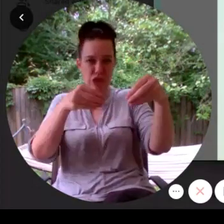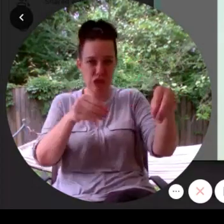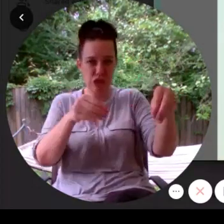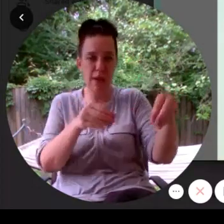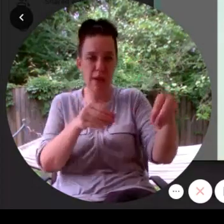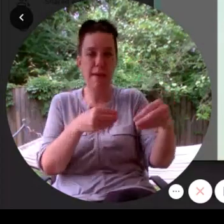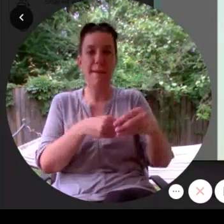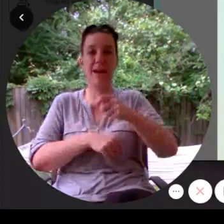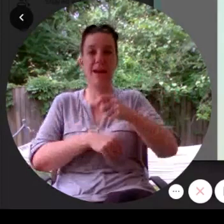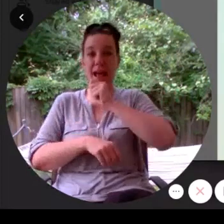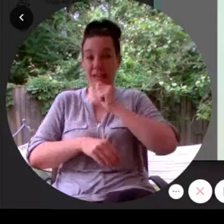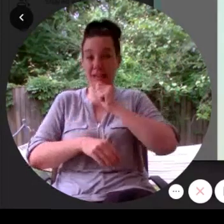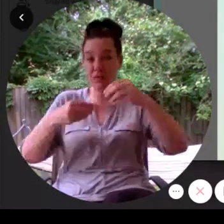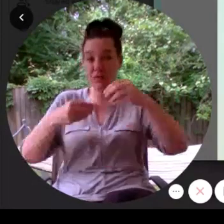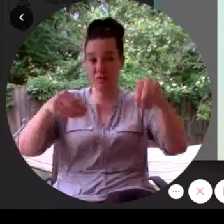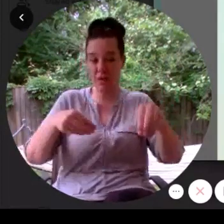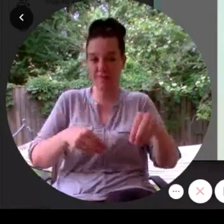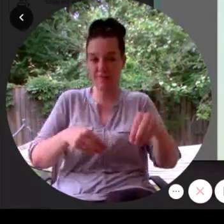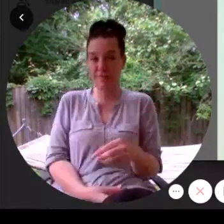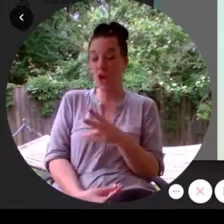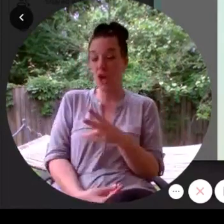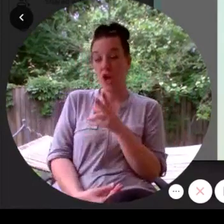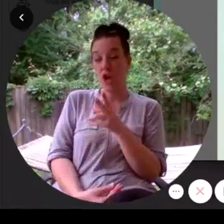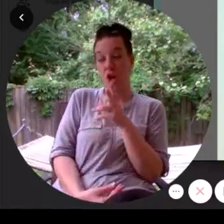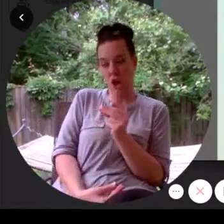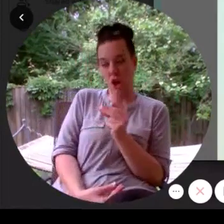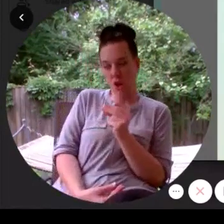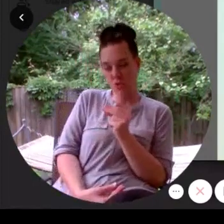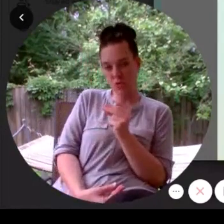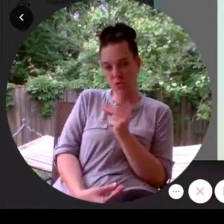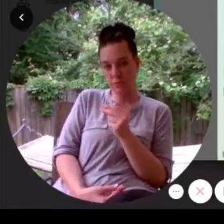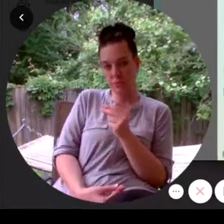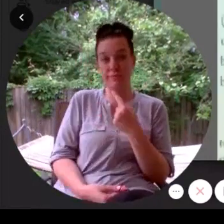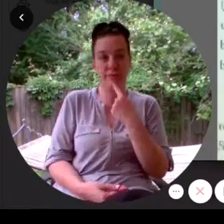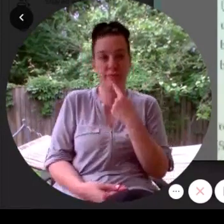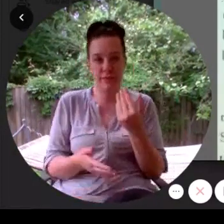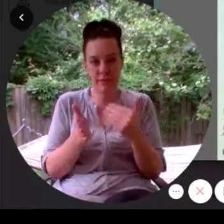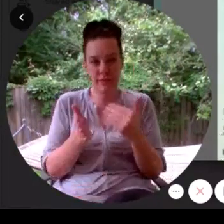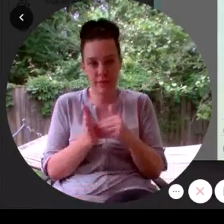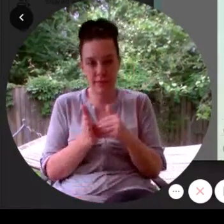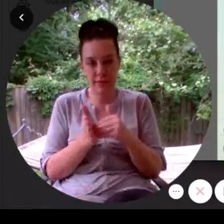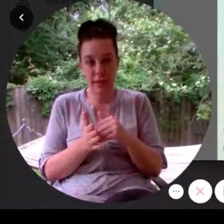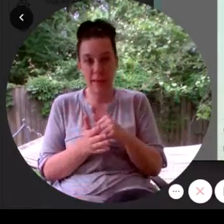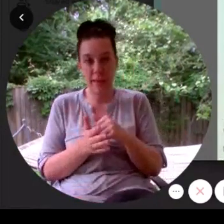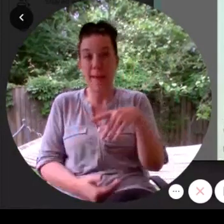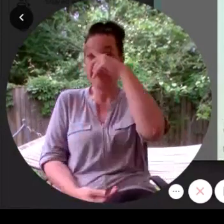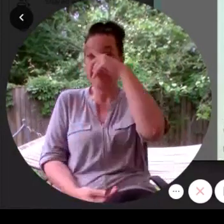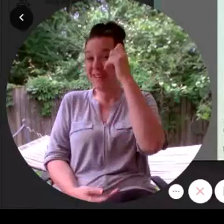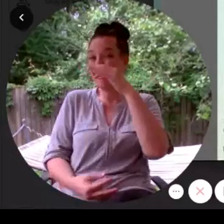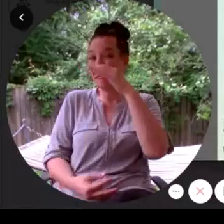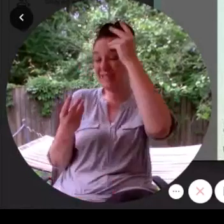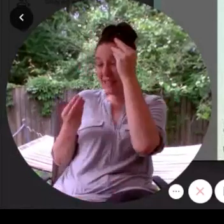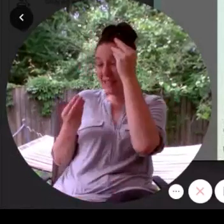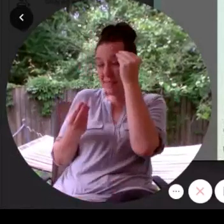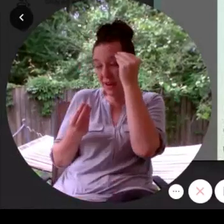no Niles said yet again because think about it